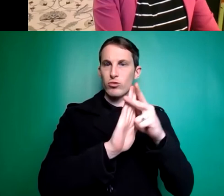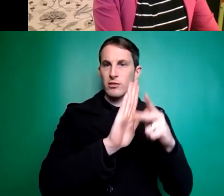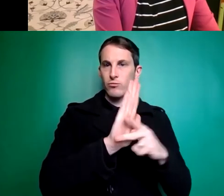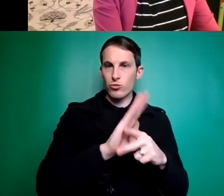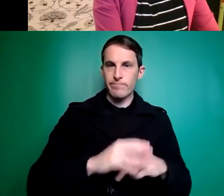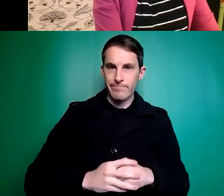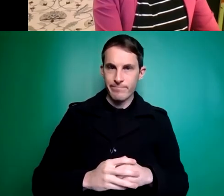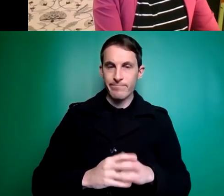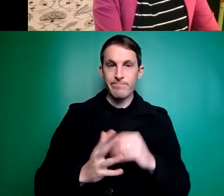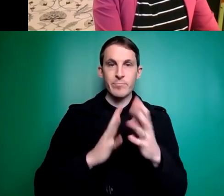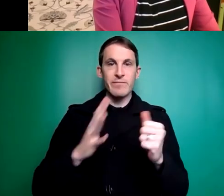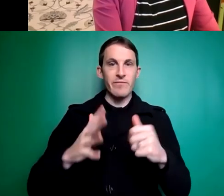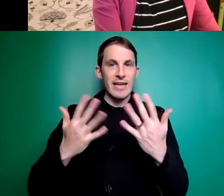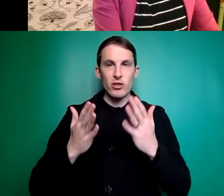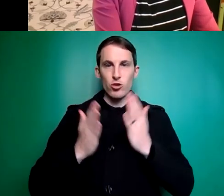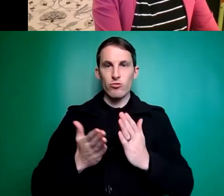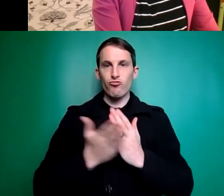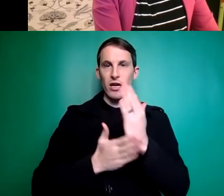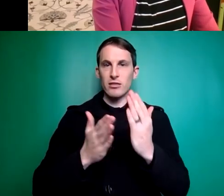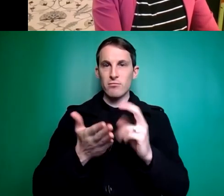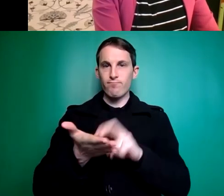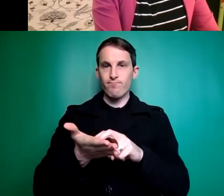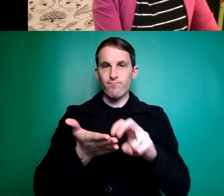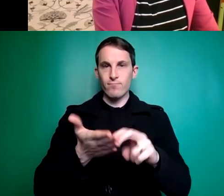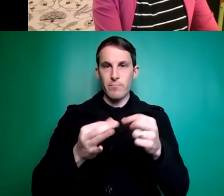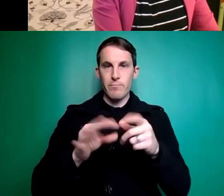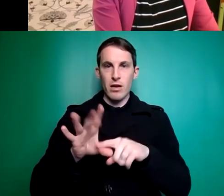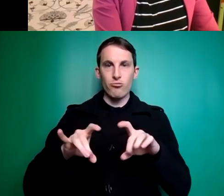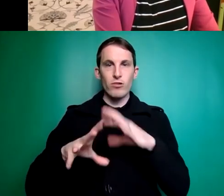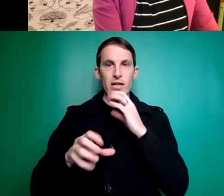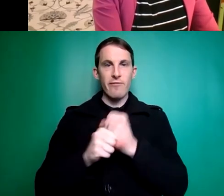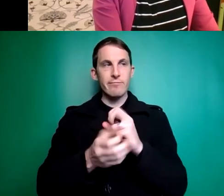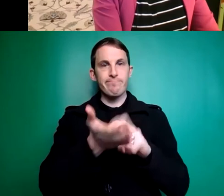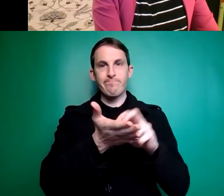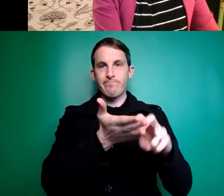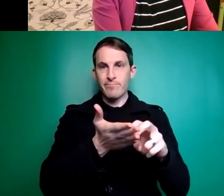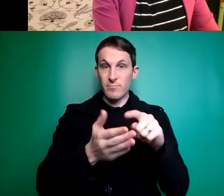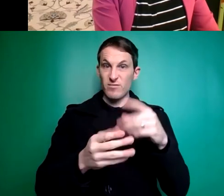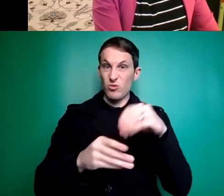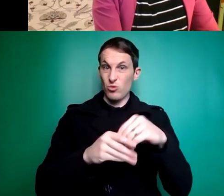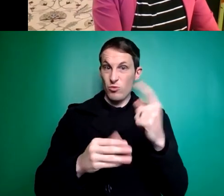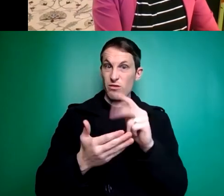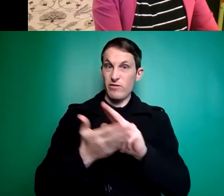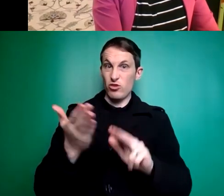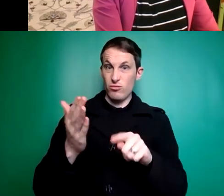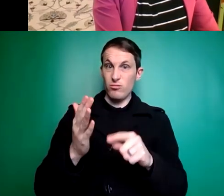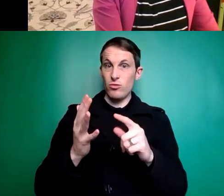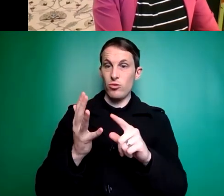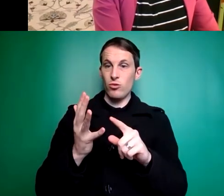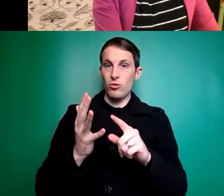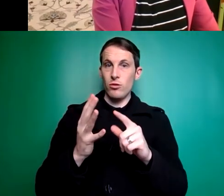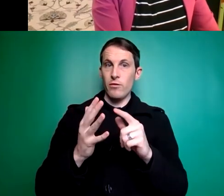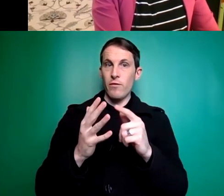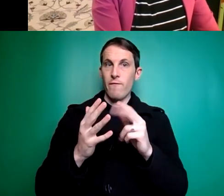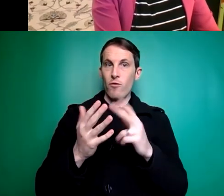any of the international human rights treaties that have been signed and ratified by the Australian government including the Convention on the Rights of Persons with Disabilities. I